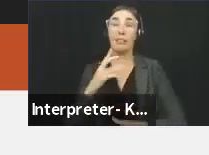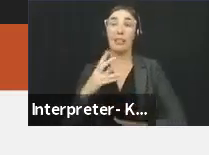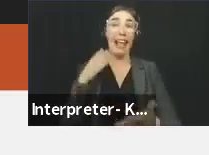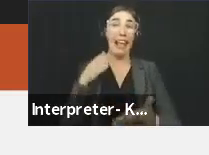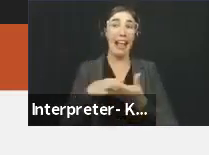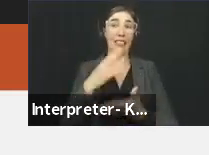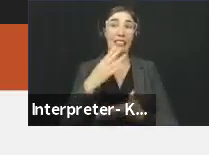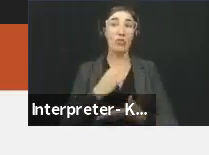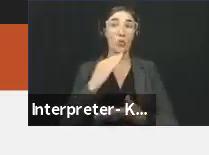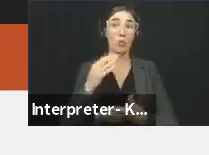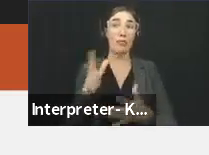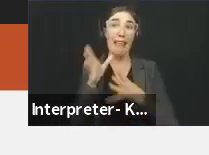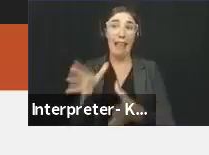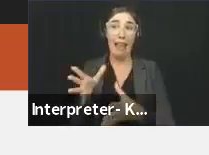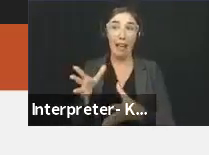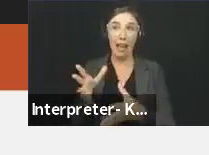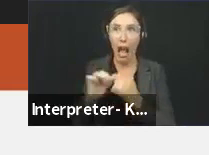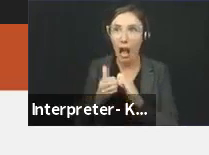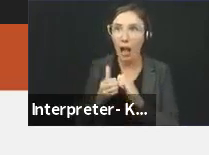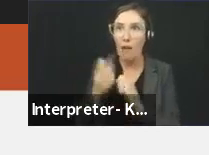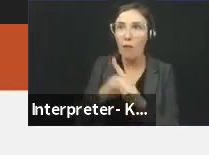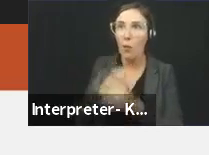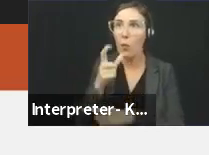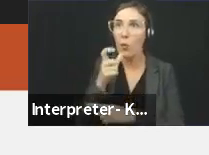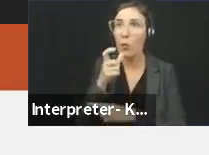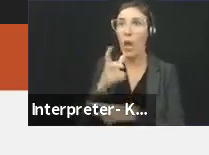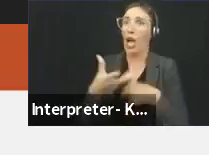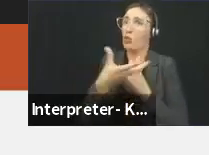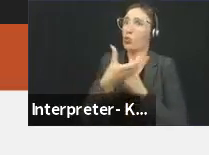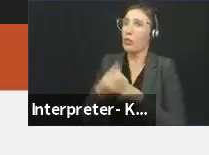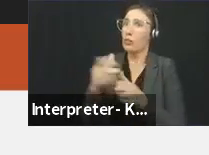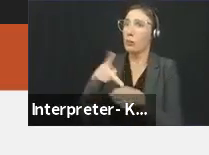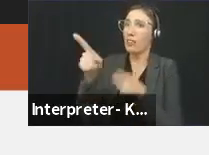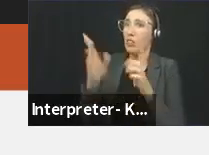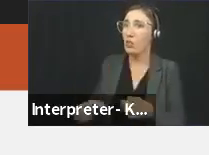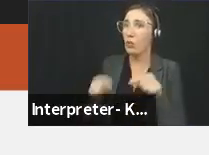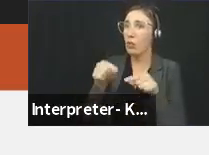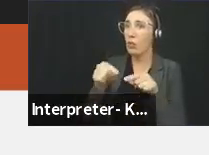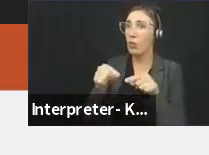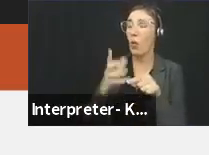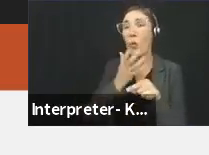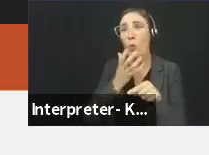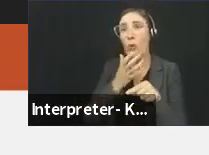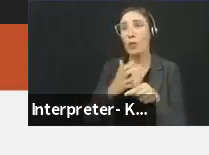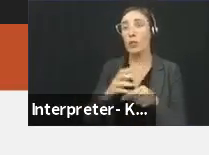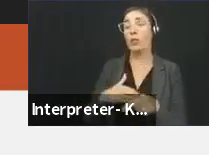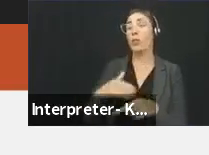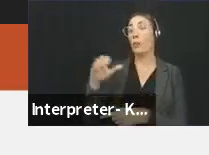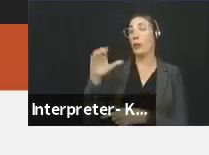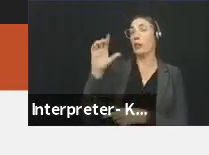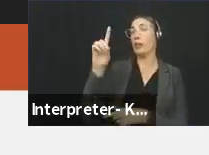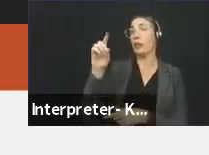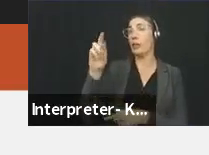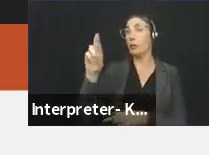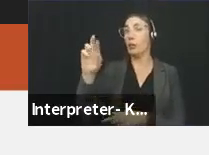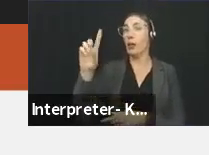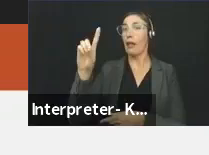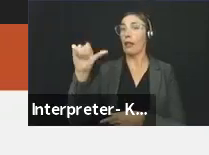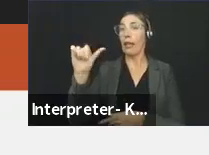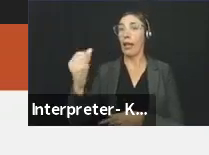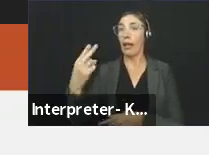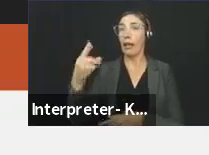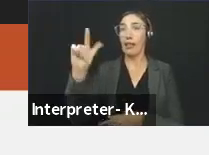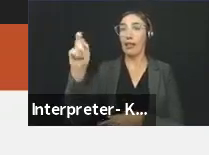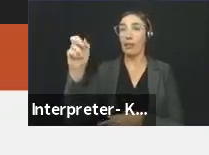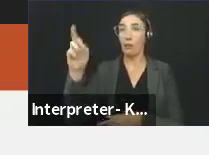at the hands of a trusted professional. The American Group Psychotherapy Association and Dr. Leo Lederman were kind